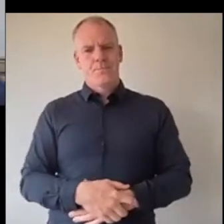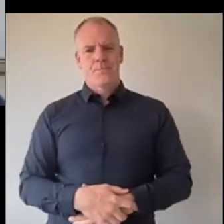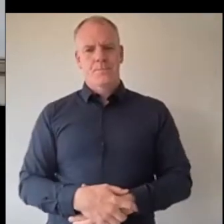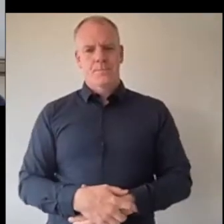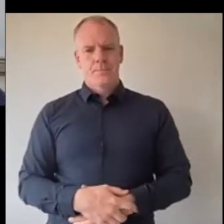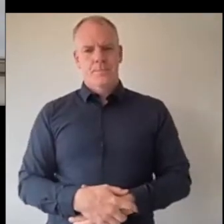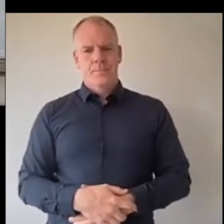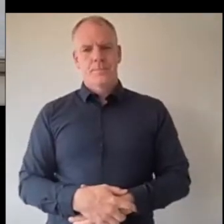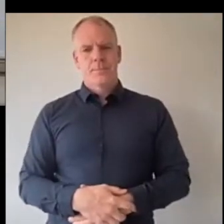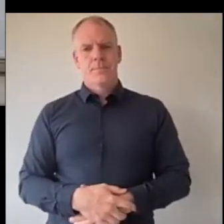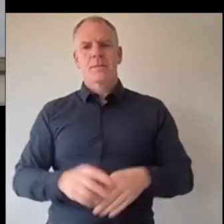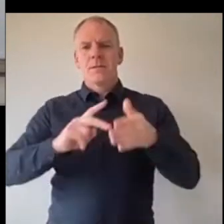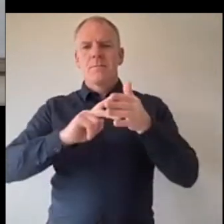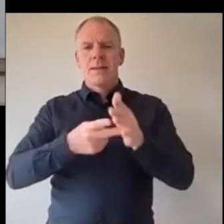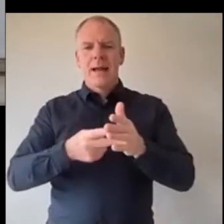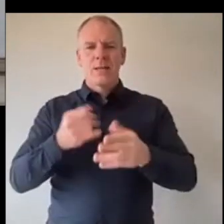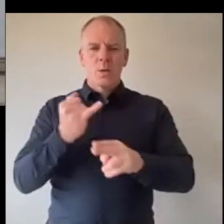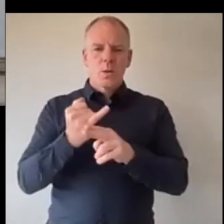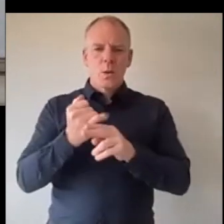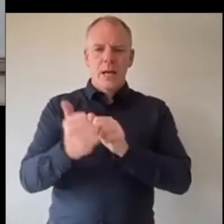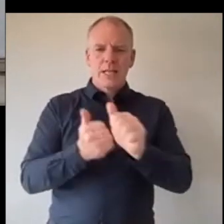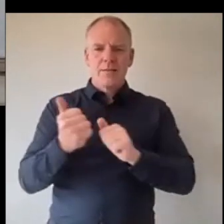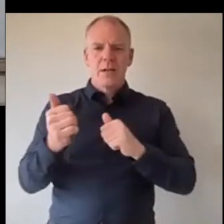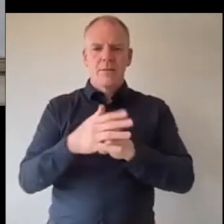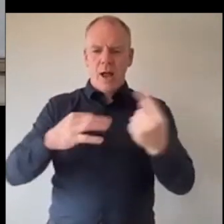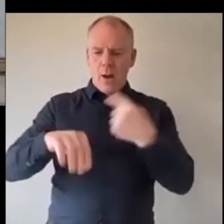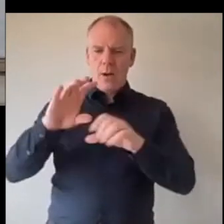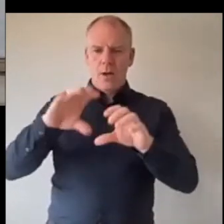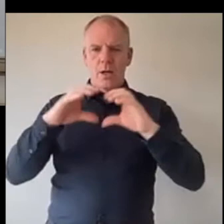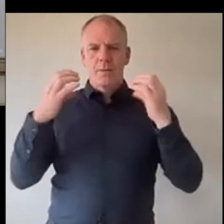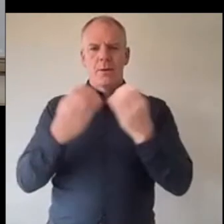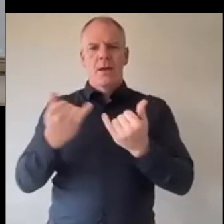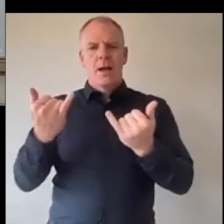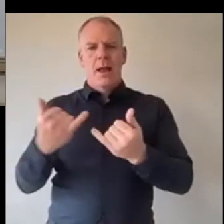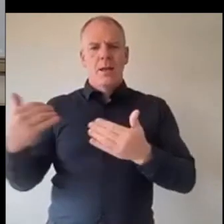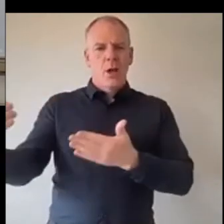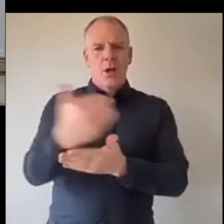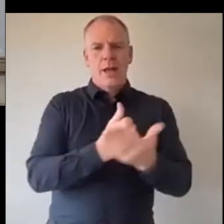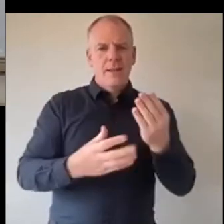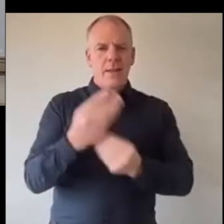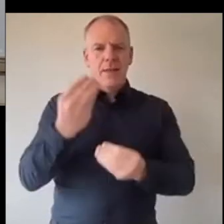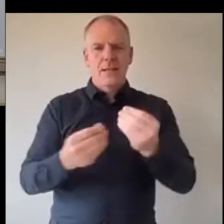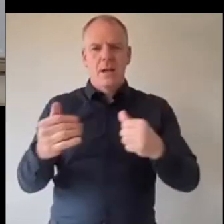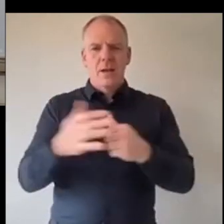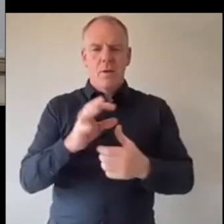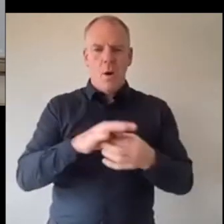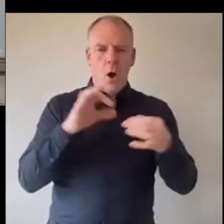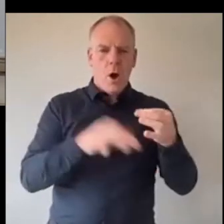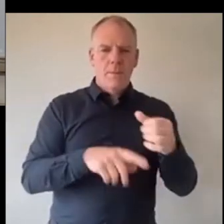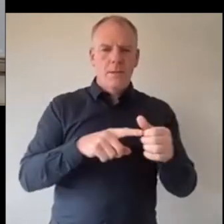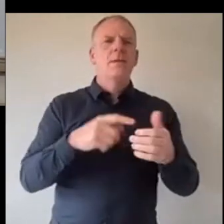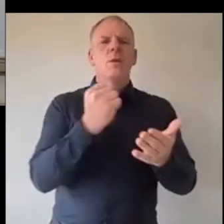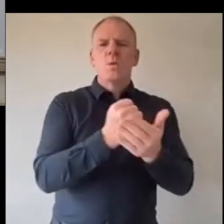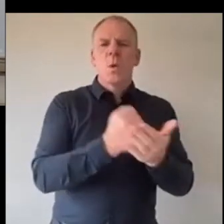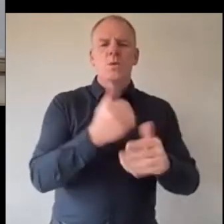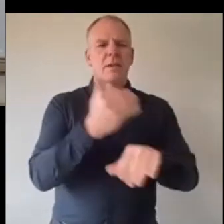I've organised school activities for our community such as collecting goods for homeless we've got students and staff